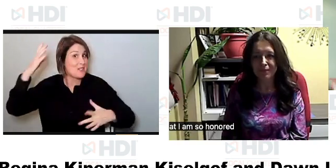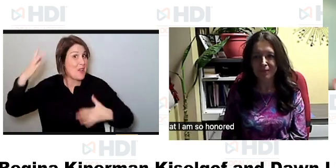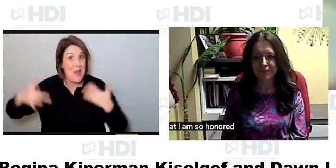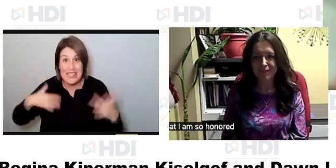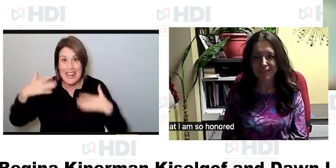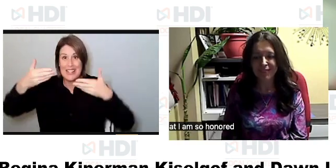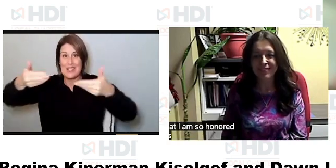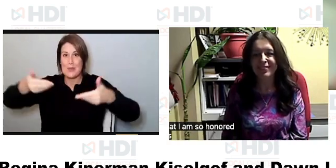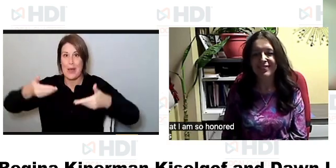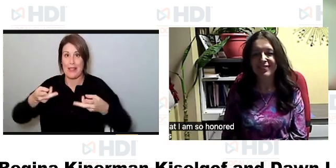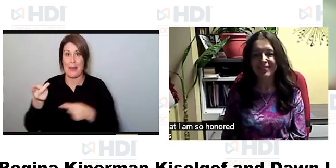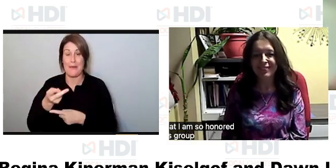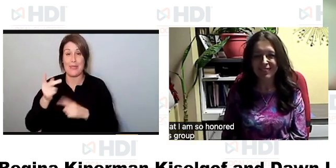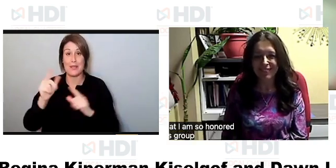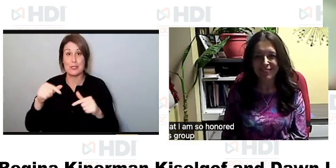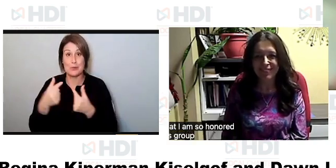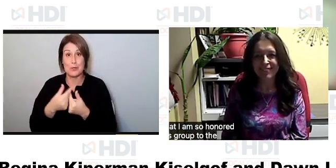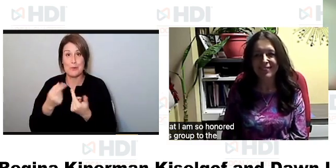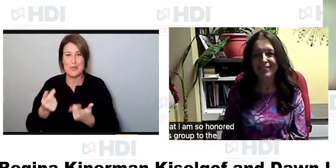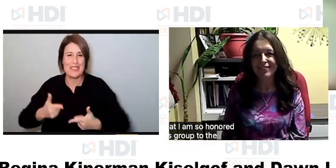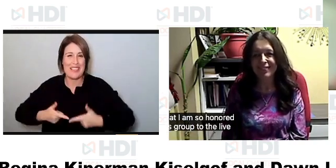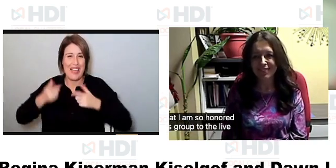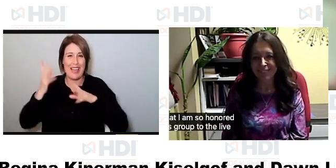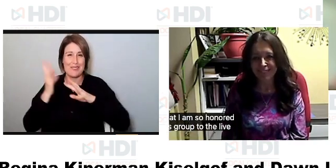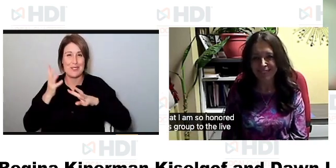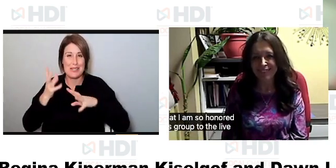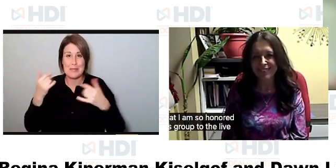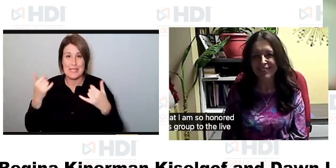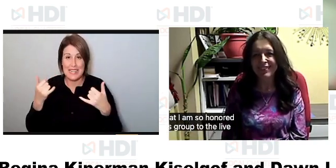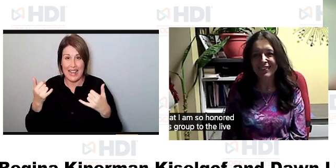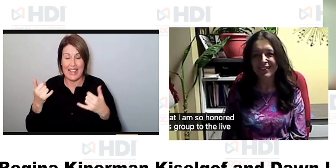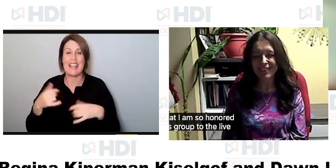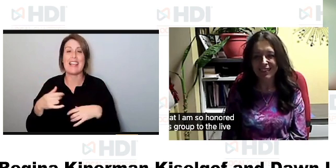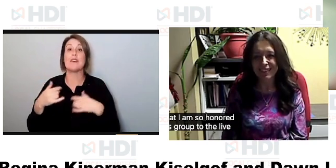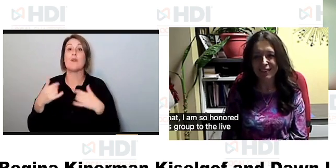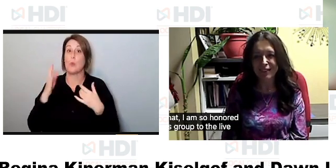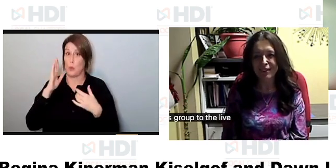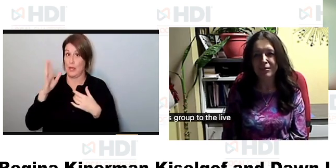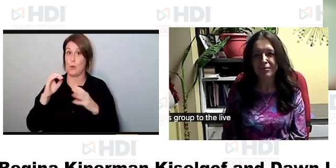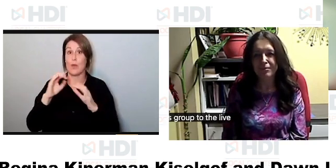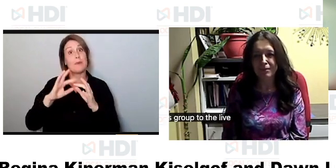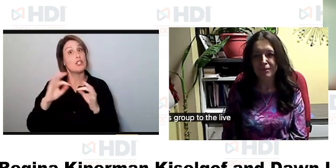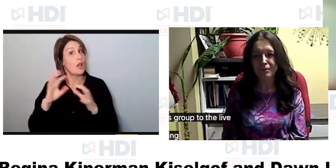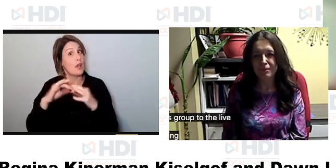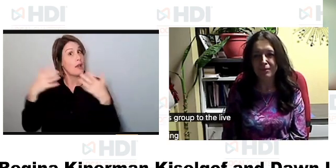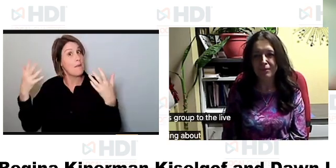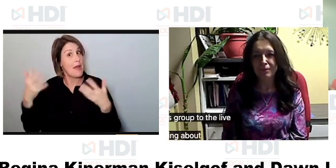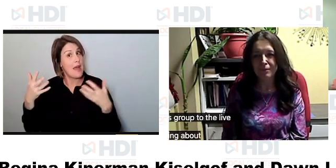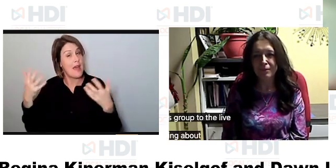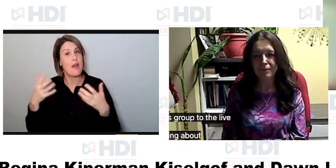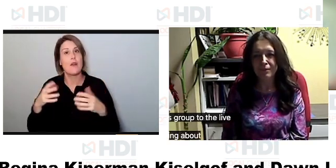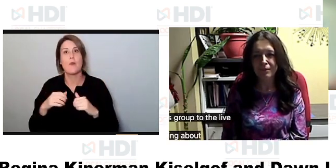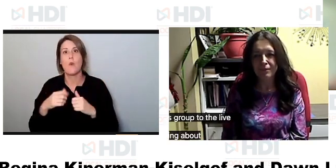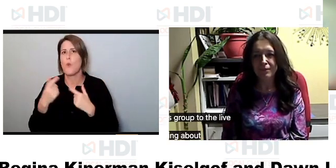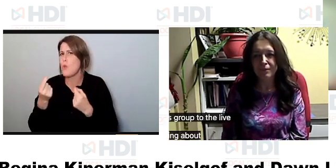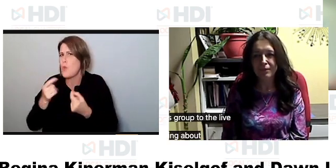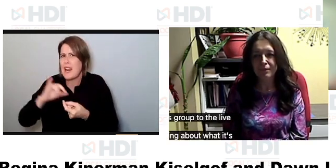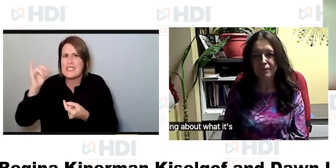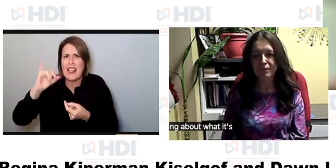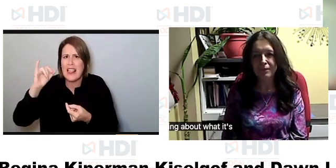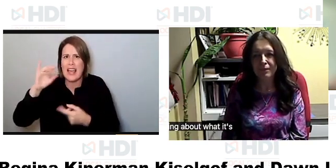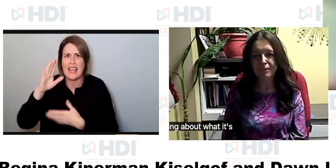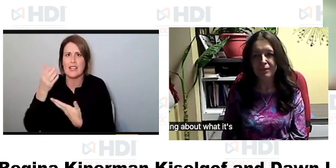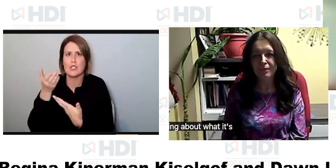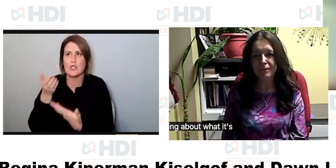welcome this group to the live stream today we are going to be talking about um what it's like to